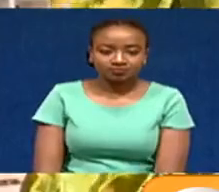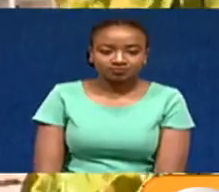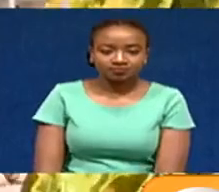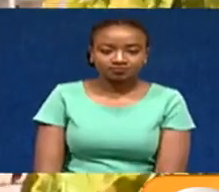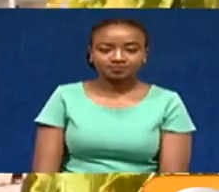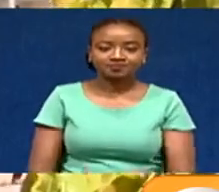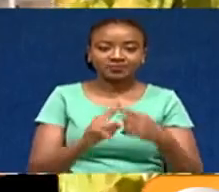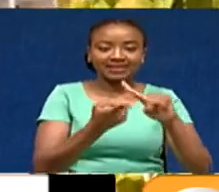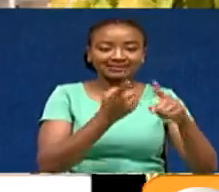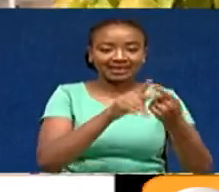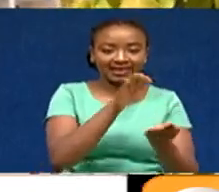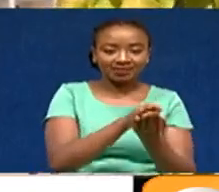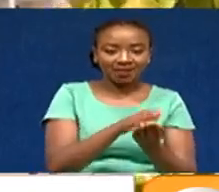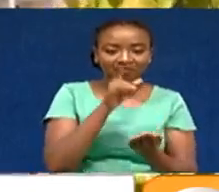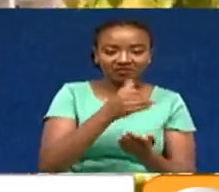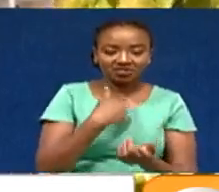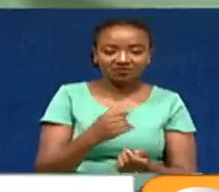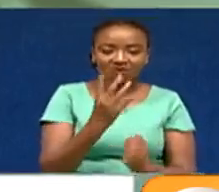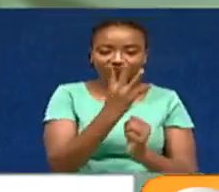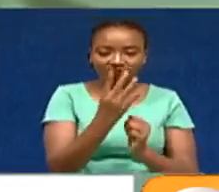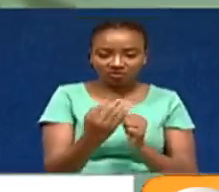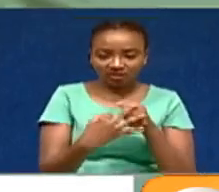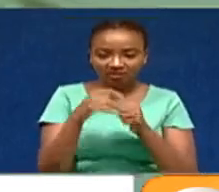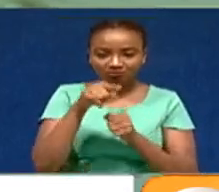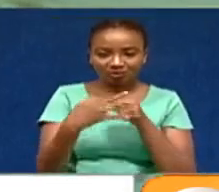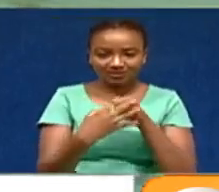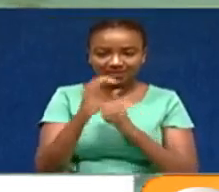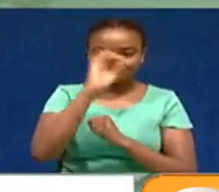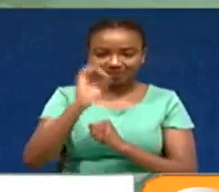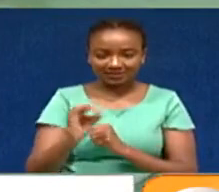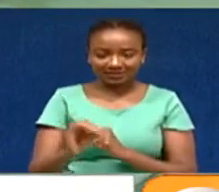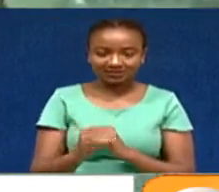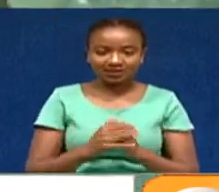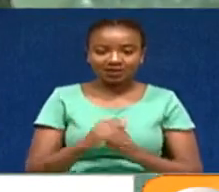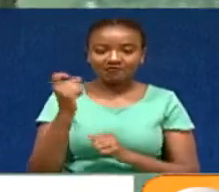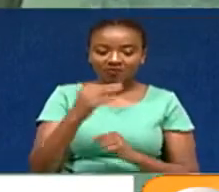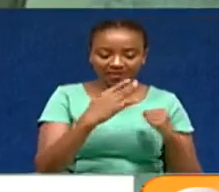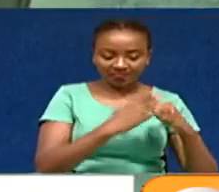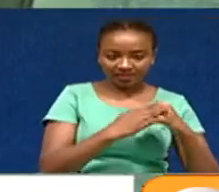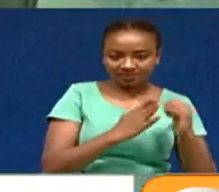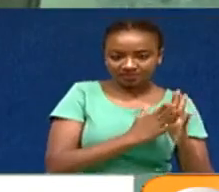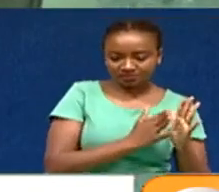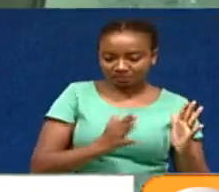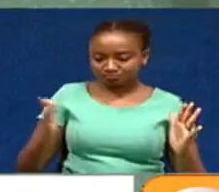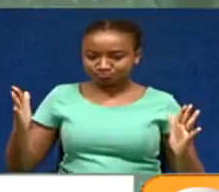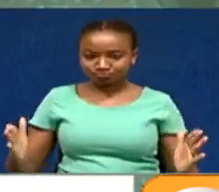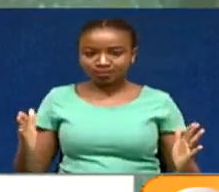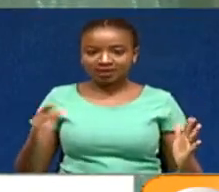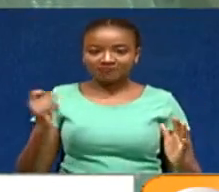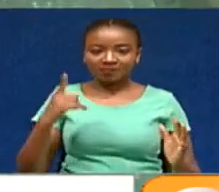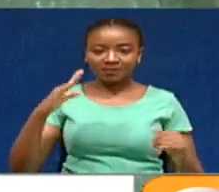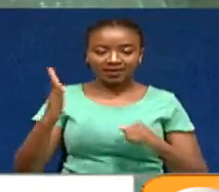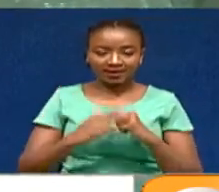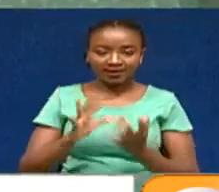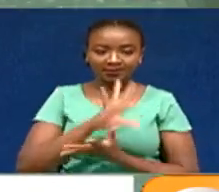Standard Chartered Bank Kenya has posted a 48.8% jump in net profit for the nine-month period to September, with earnings of 6.4